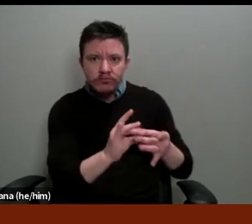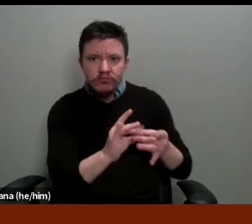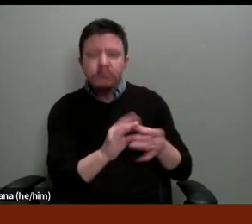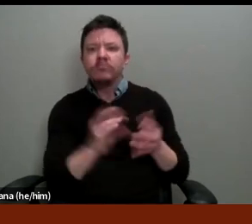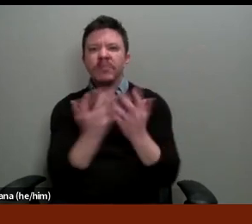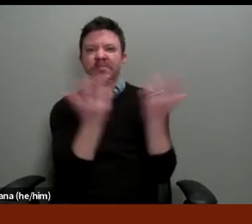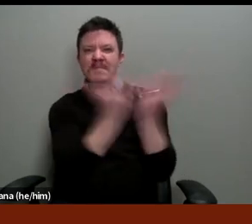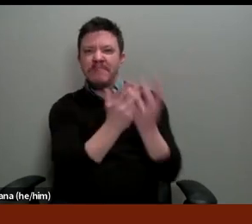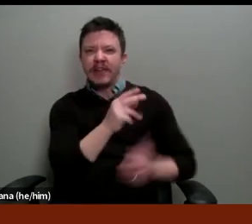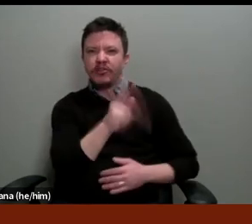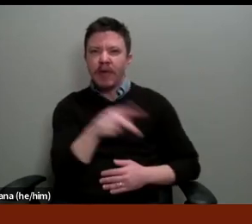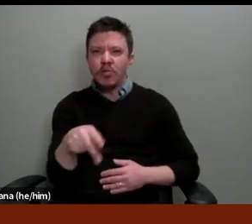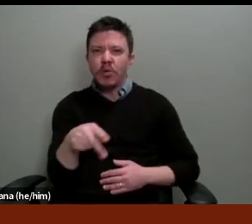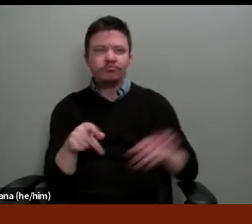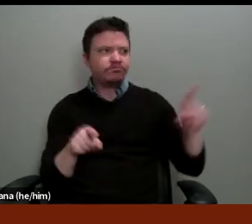viewing of the slides.